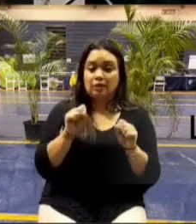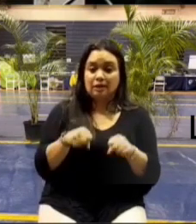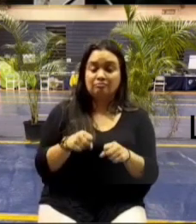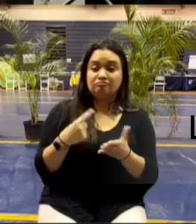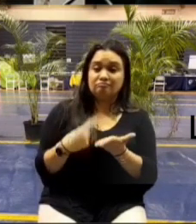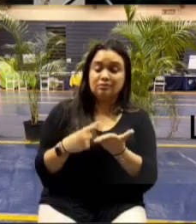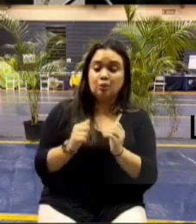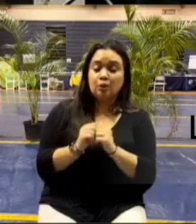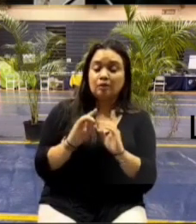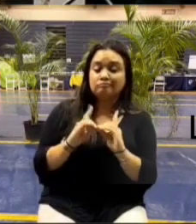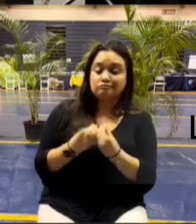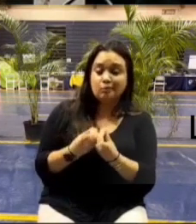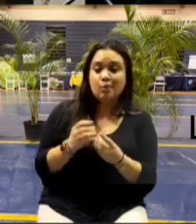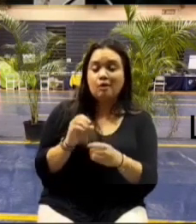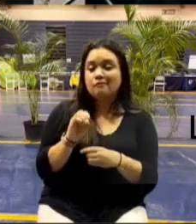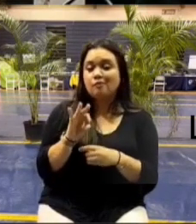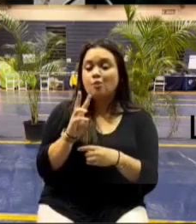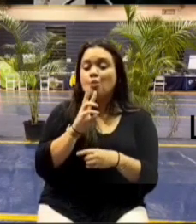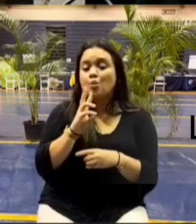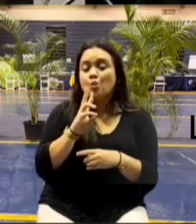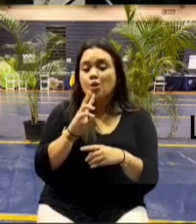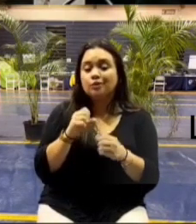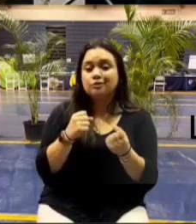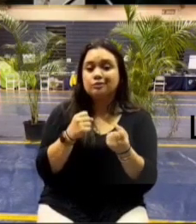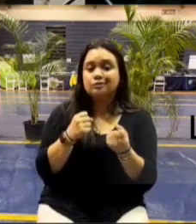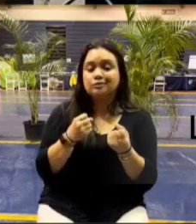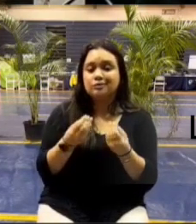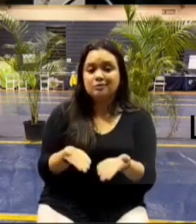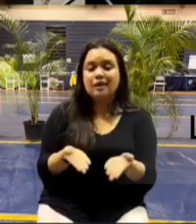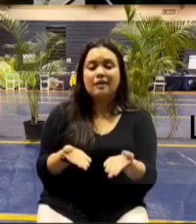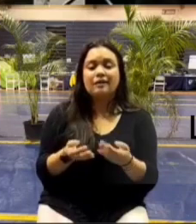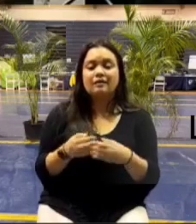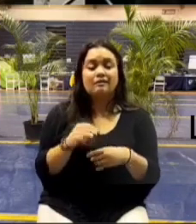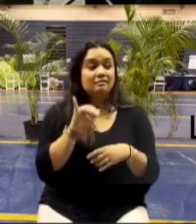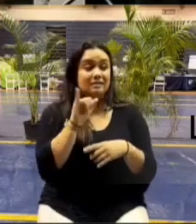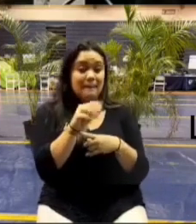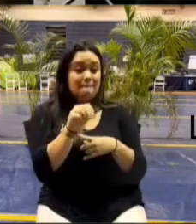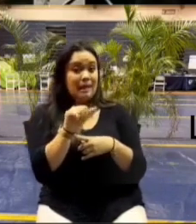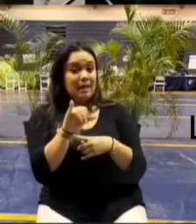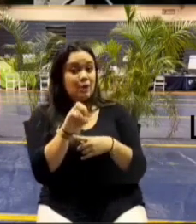department water supply and is that is that a mayor question could be